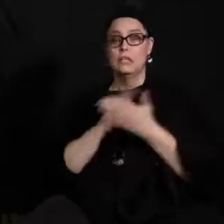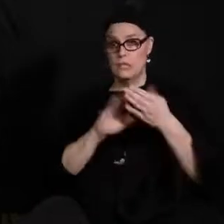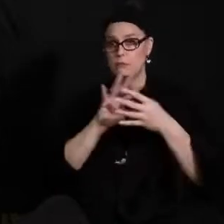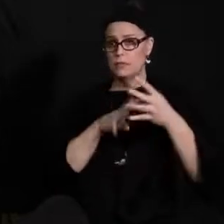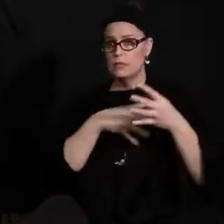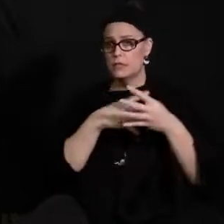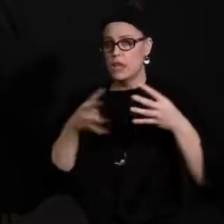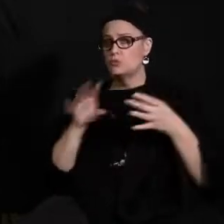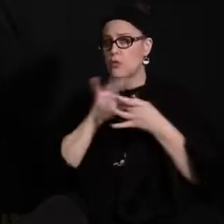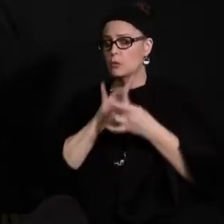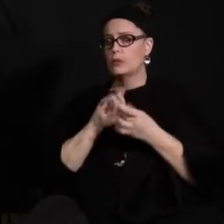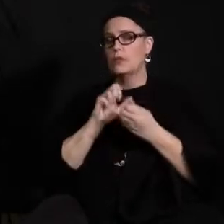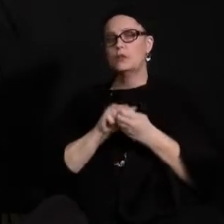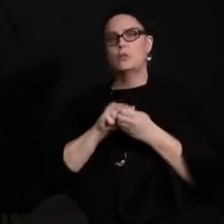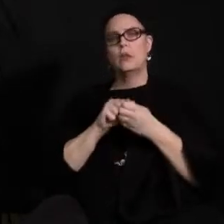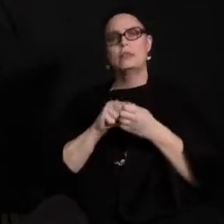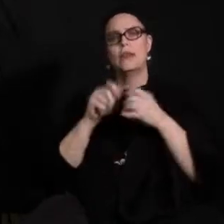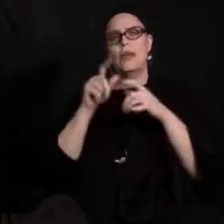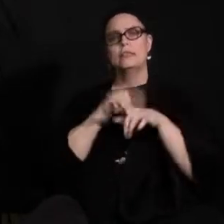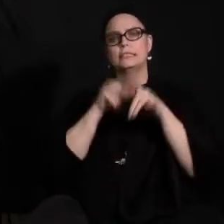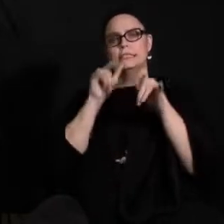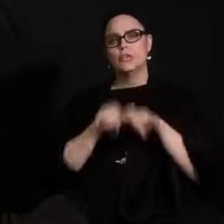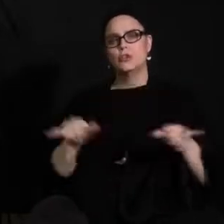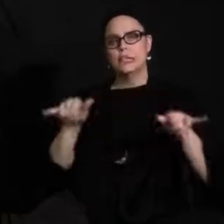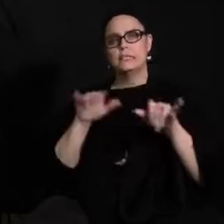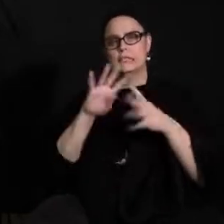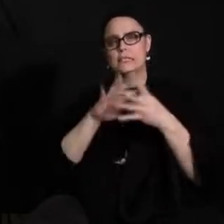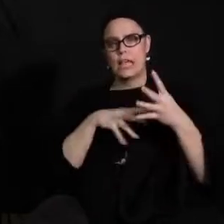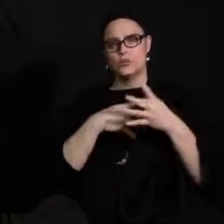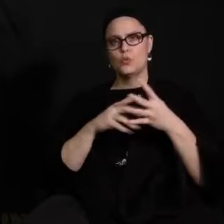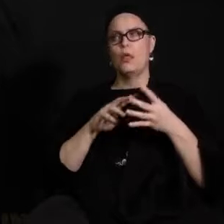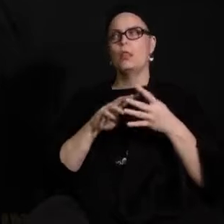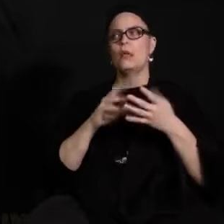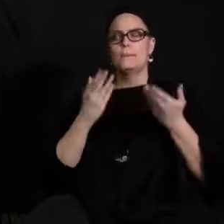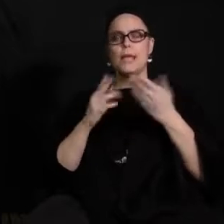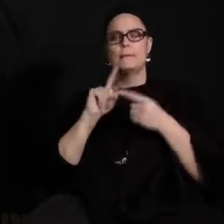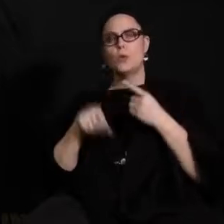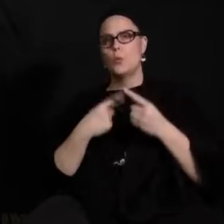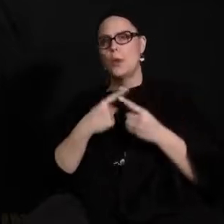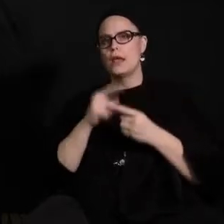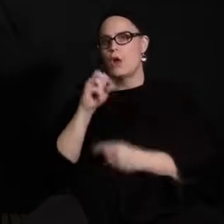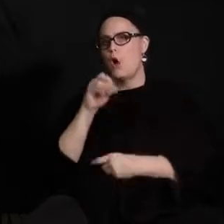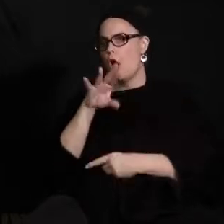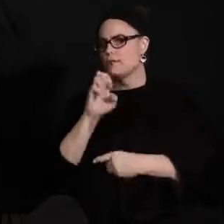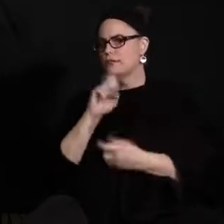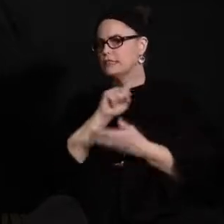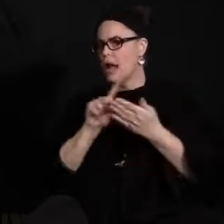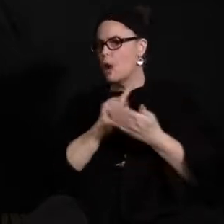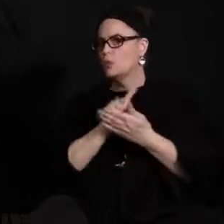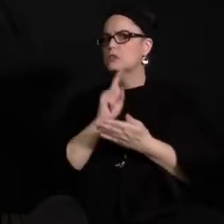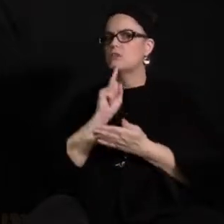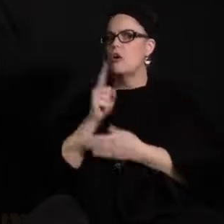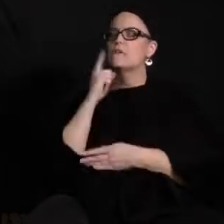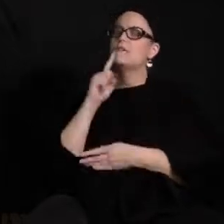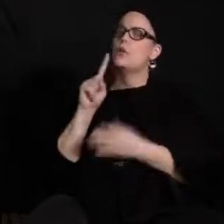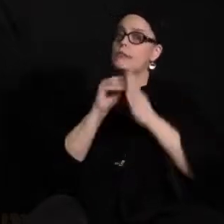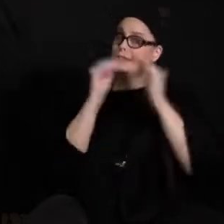around when the synchronous times are, when the office hours are for the teachers and those